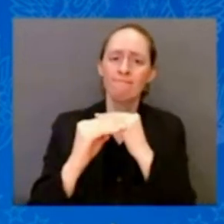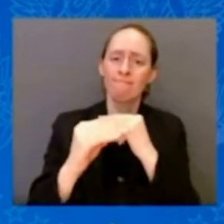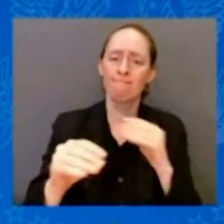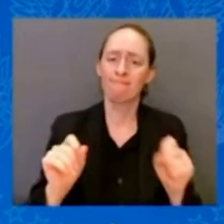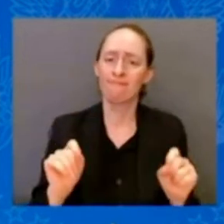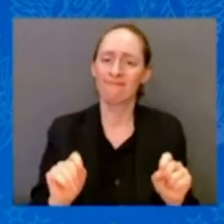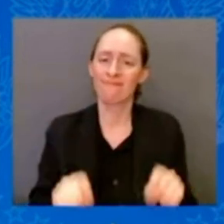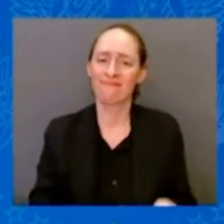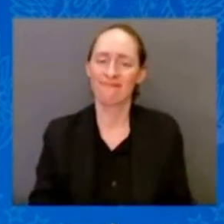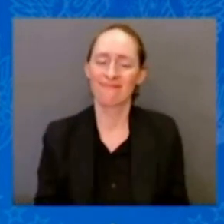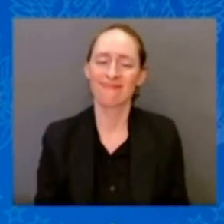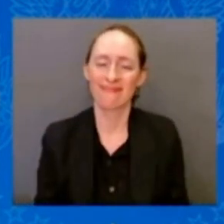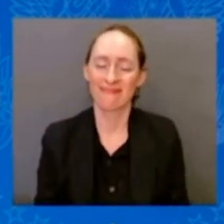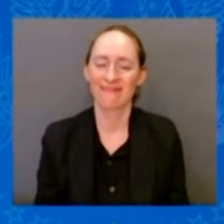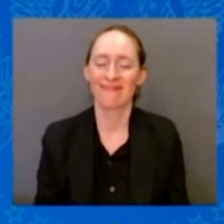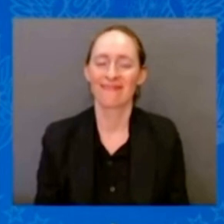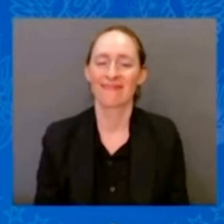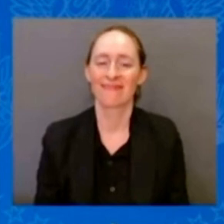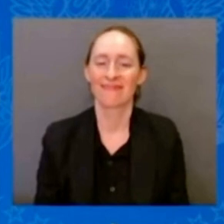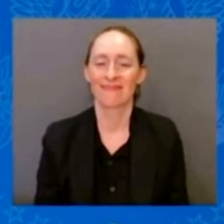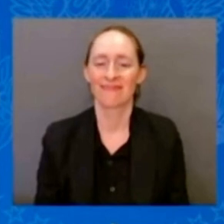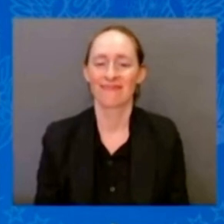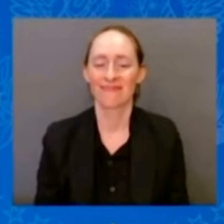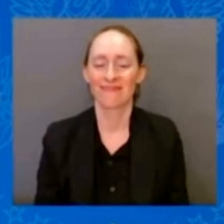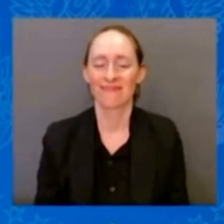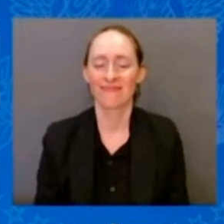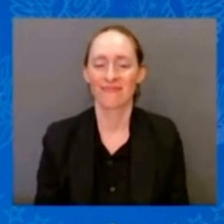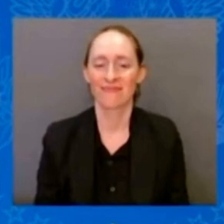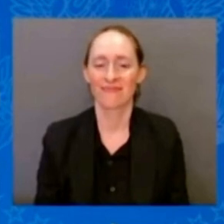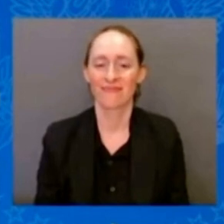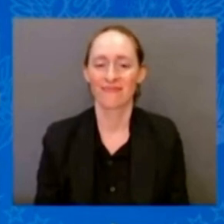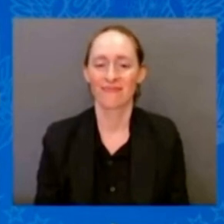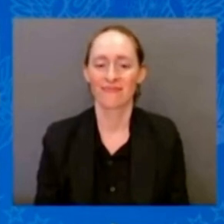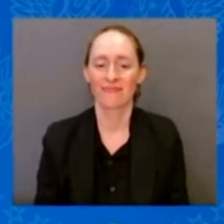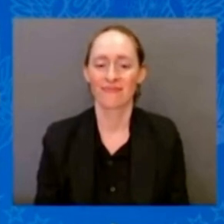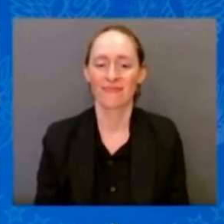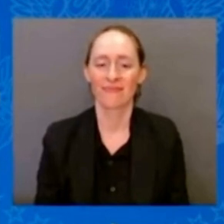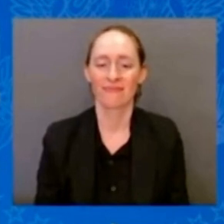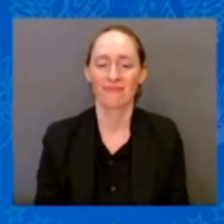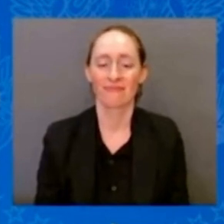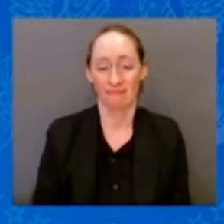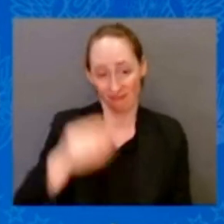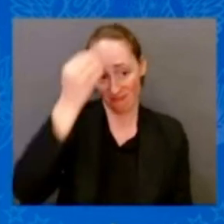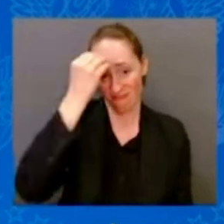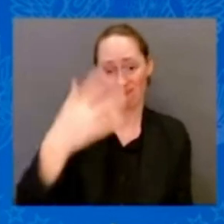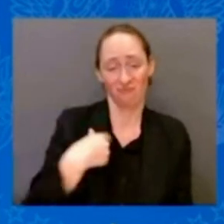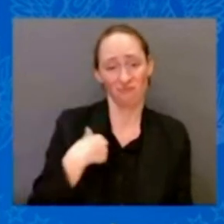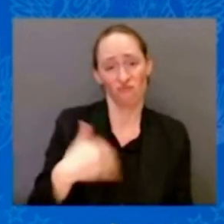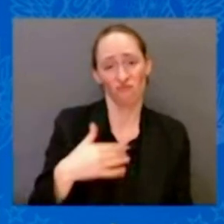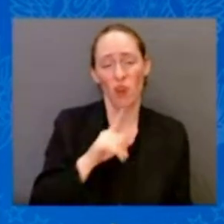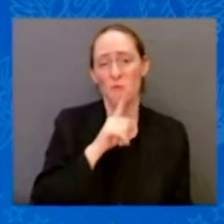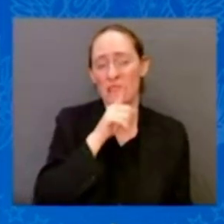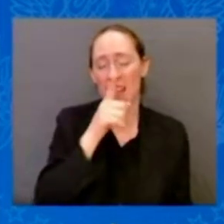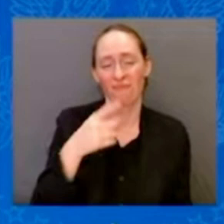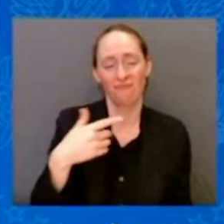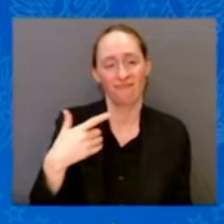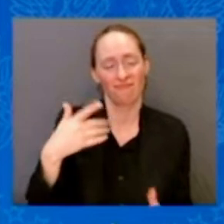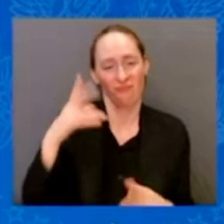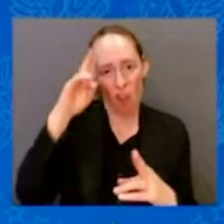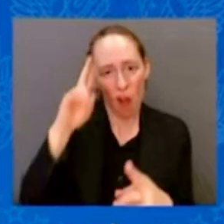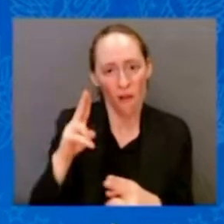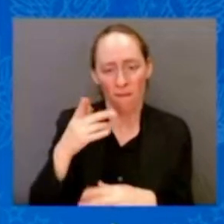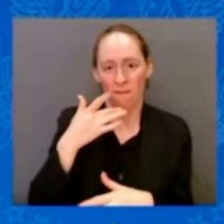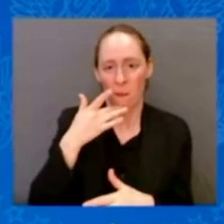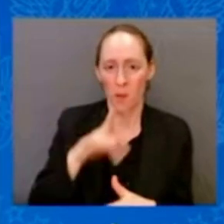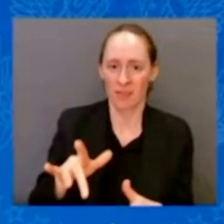privileged and very honored to introduce our President